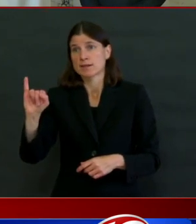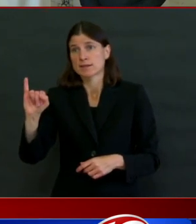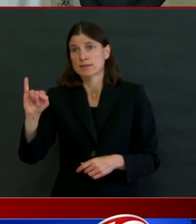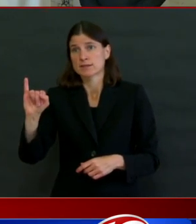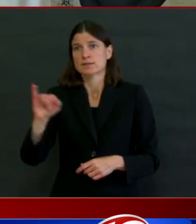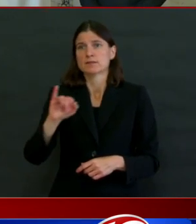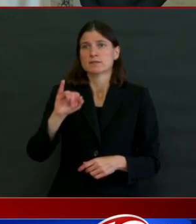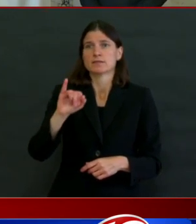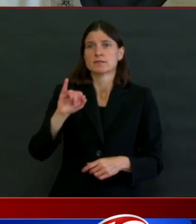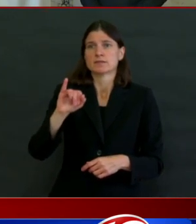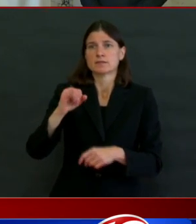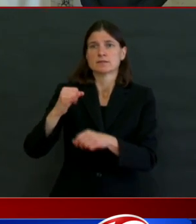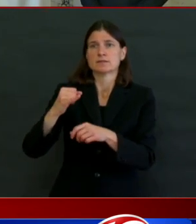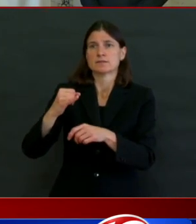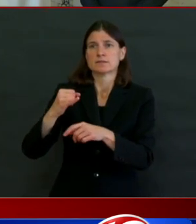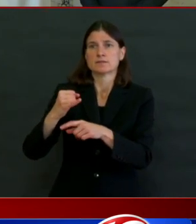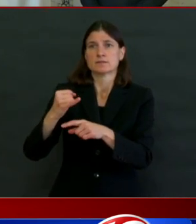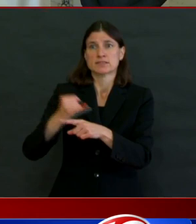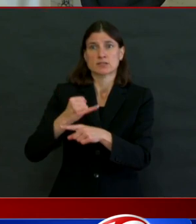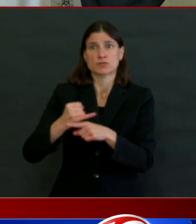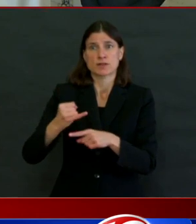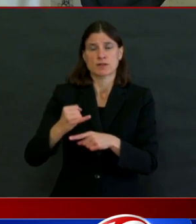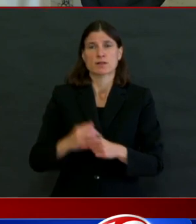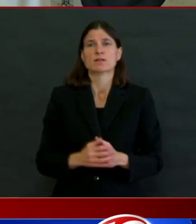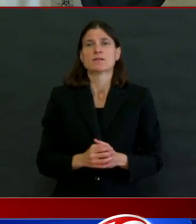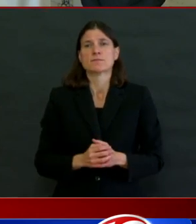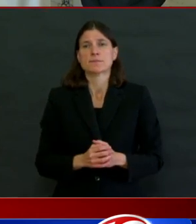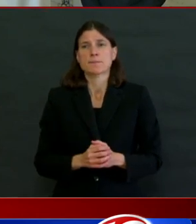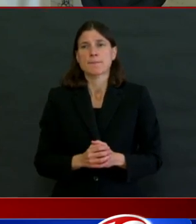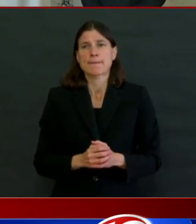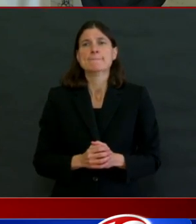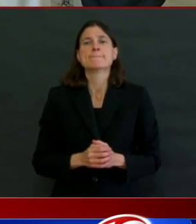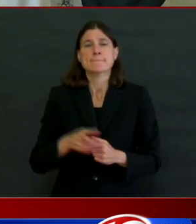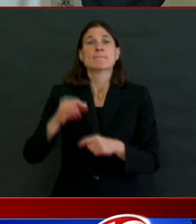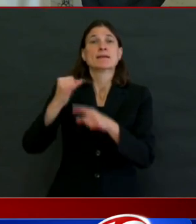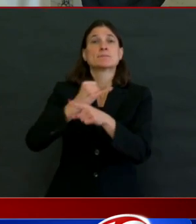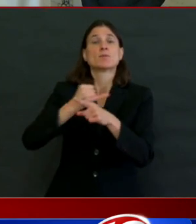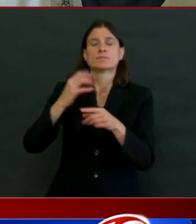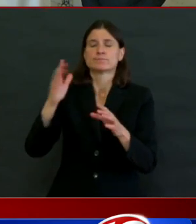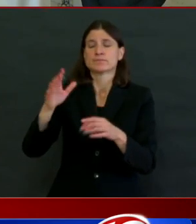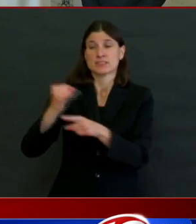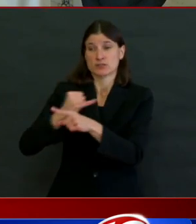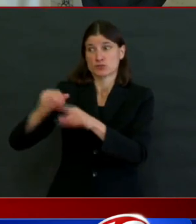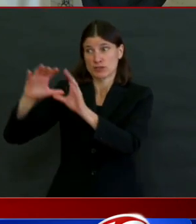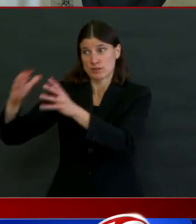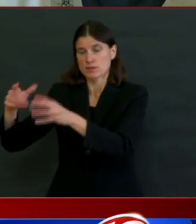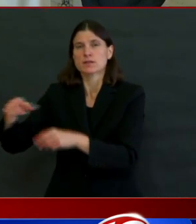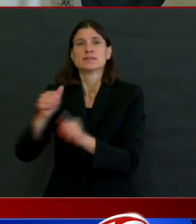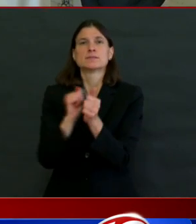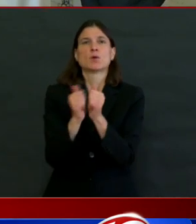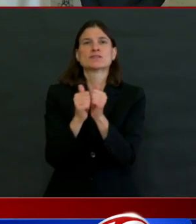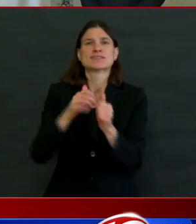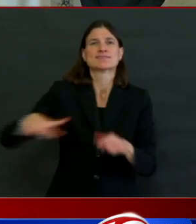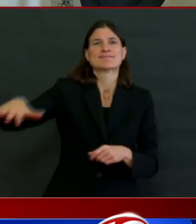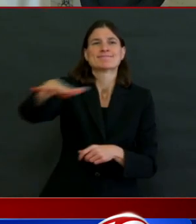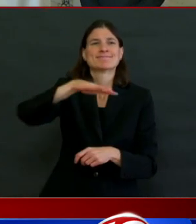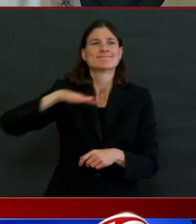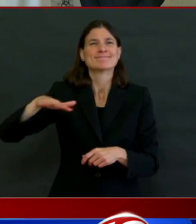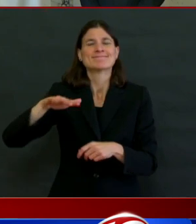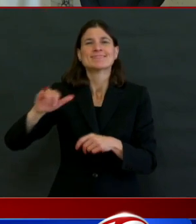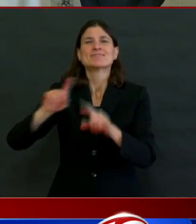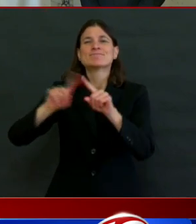relates to spring high school sports? I know that we have. I know that the commissioner, Fonte Green,